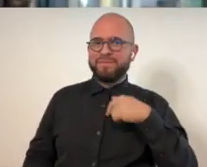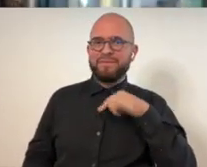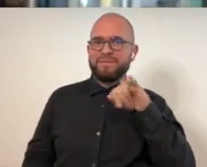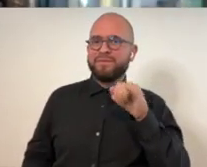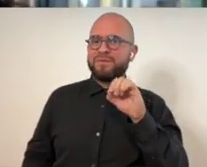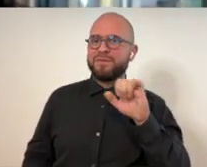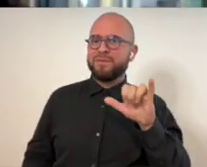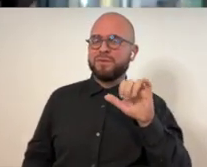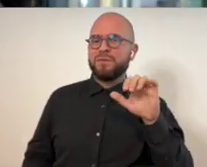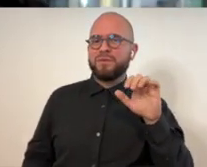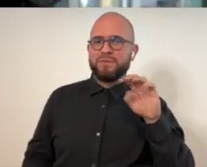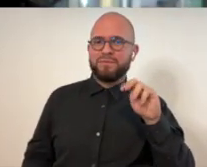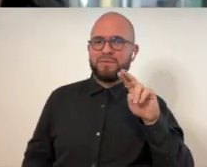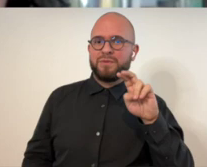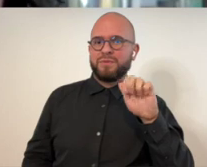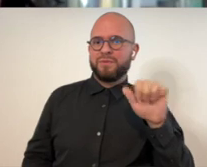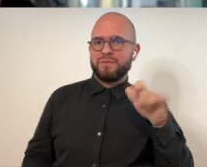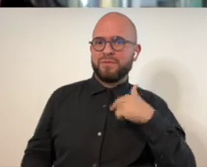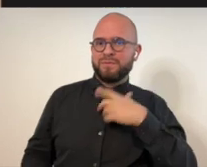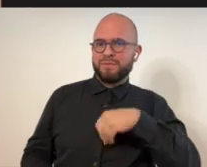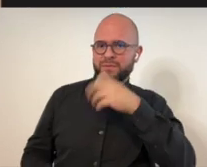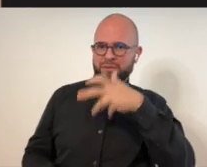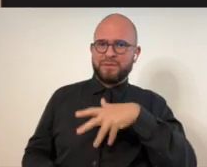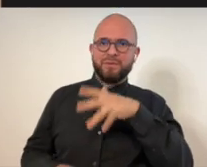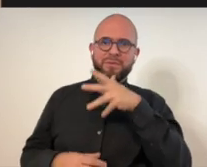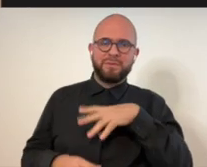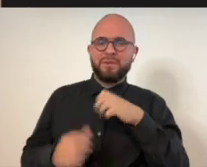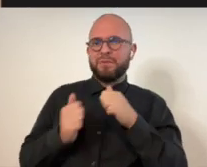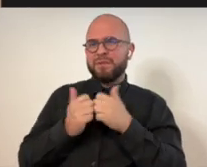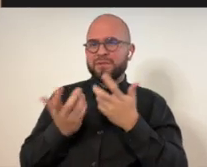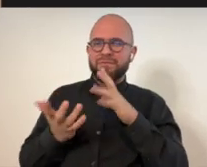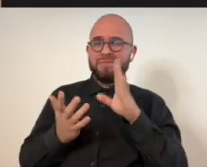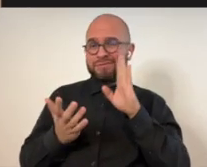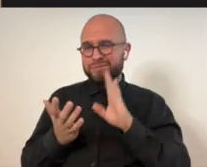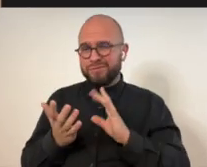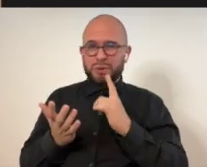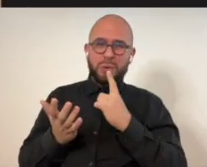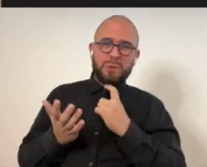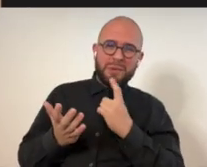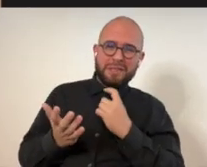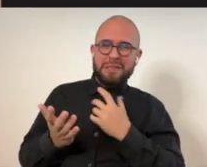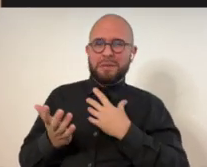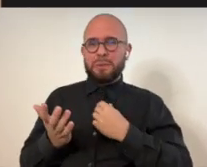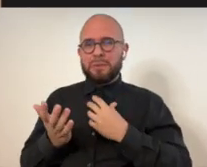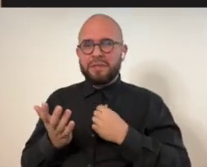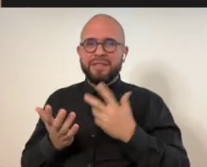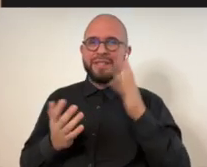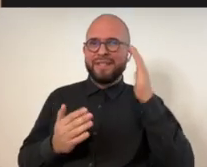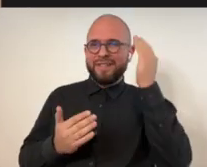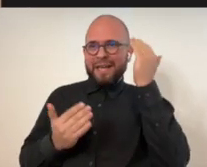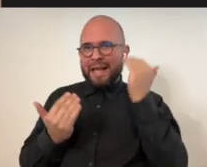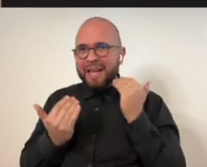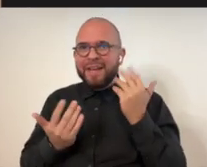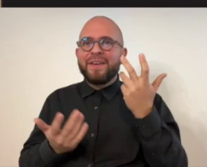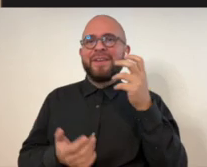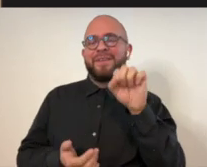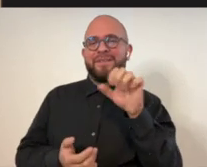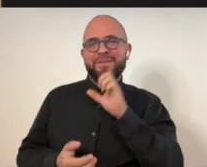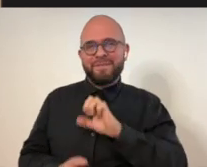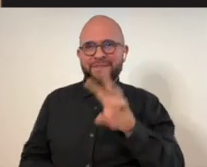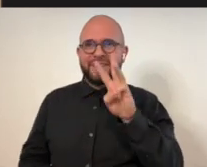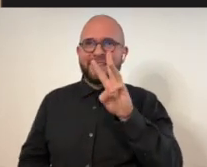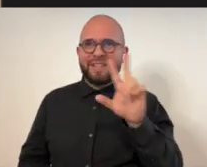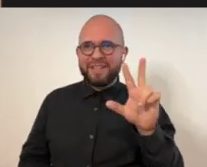hi, welcome Joy. Yes, well, I'm Joy Murray. I'm a Caucasian woman with the brown